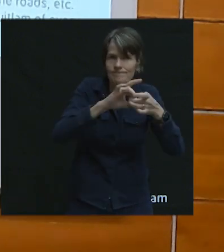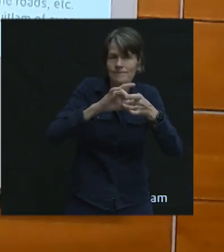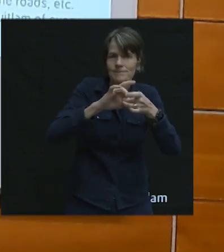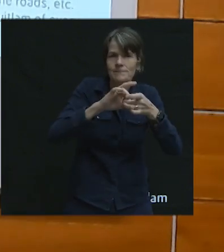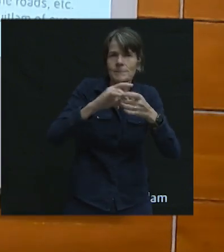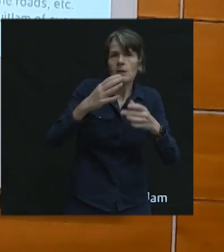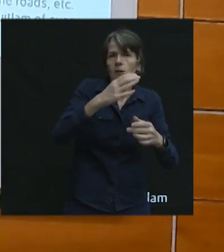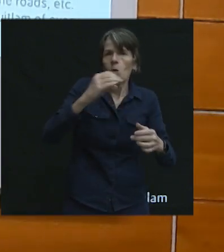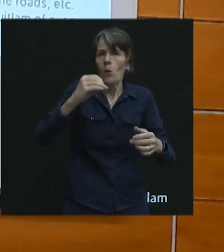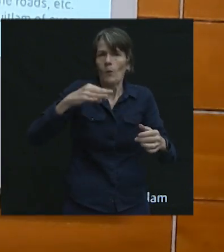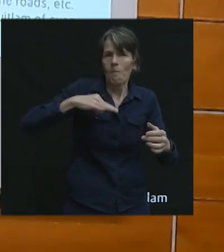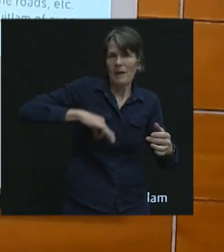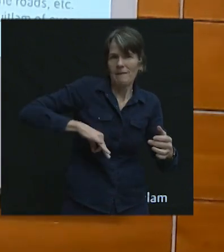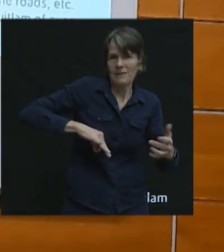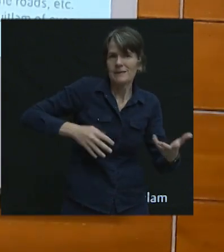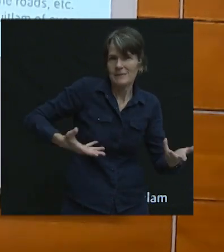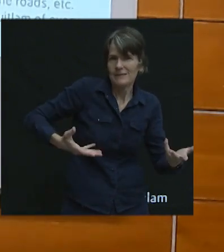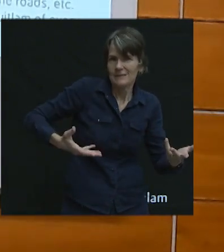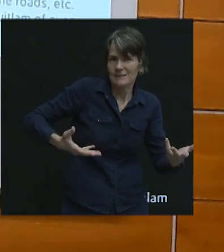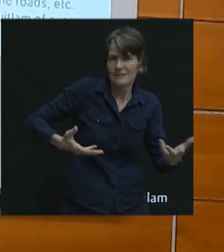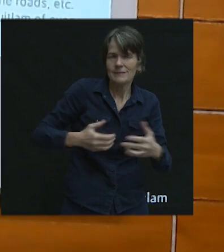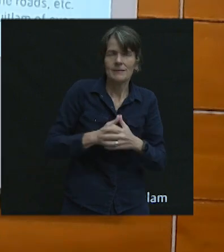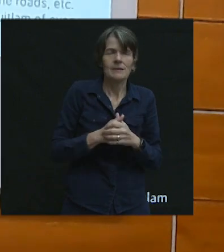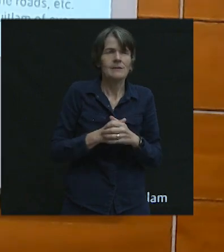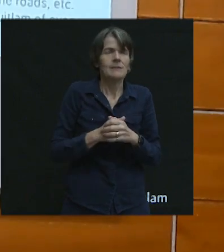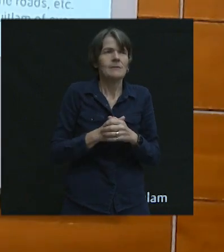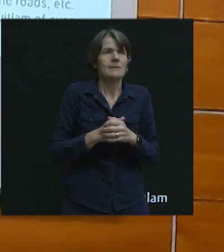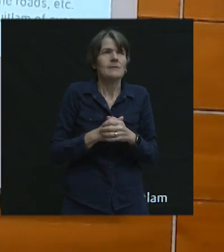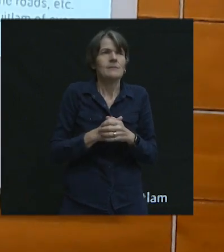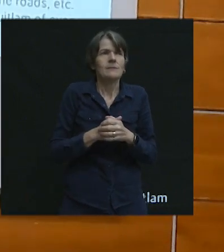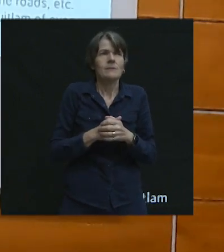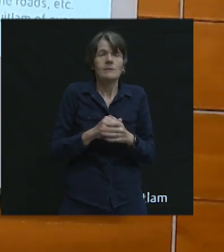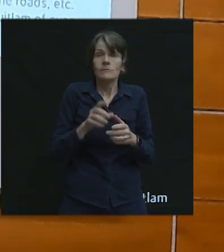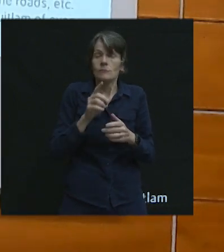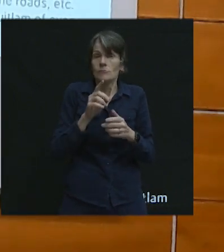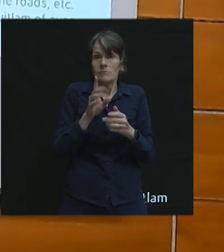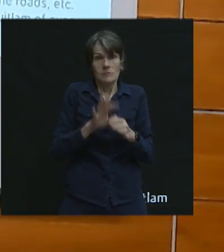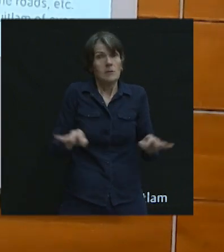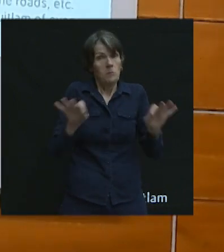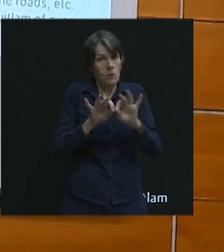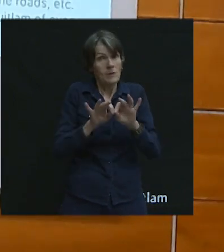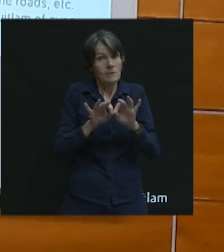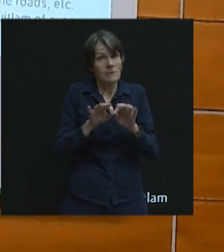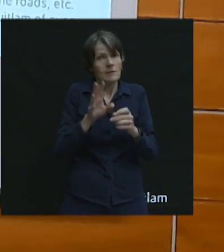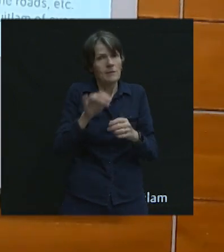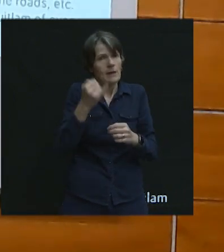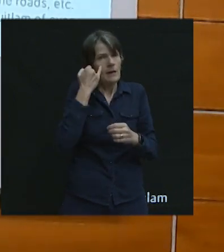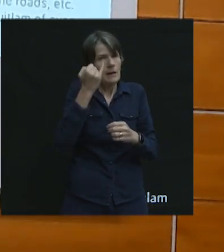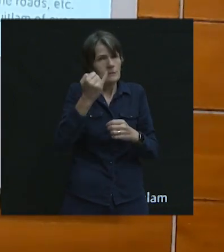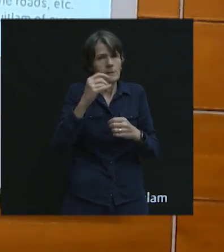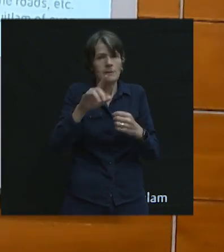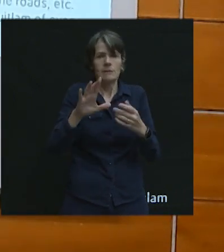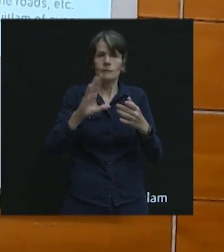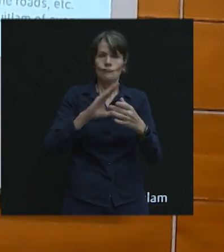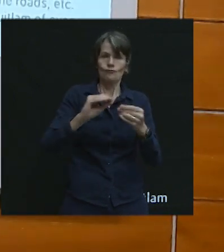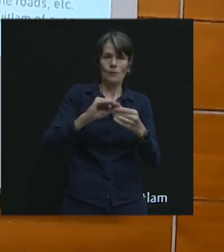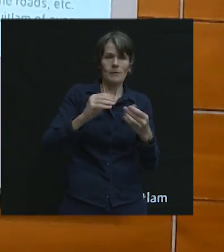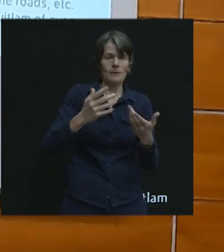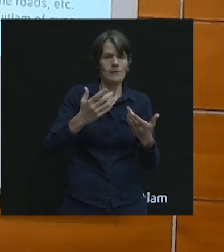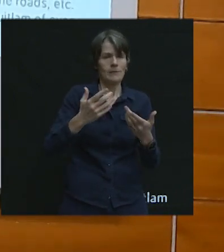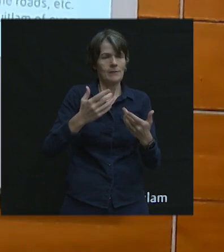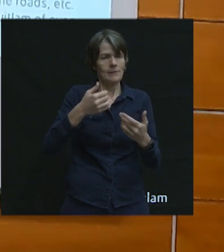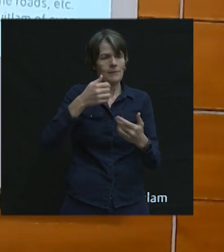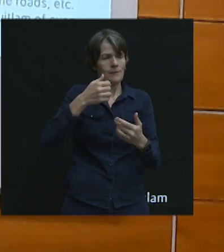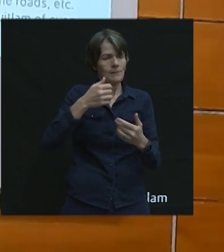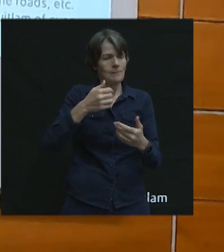called co-benefits in the jargon in my industry. And that's really important, and this aspect of this story reminds